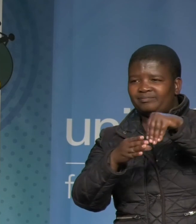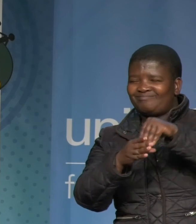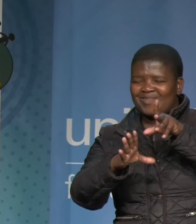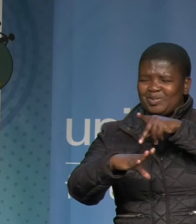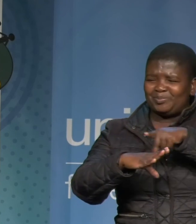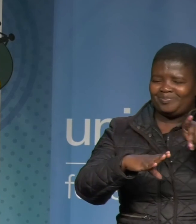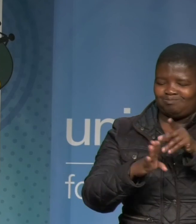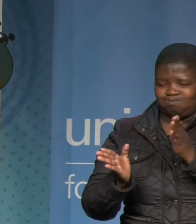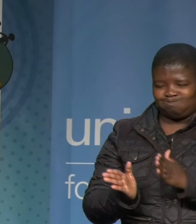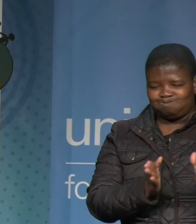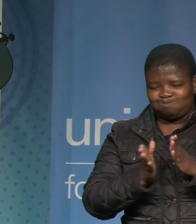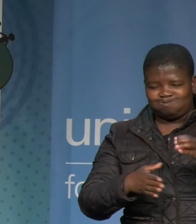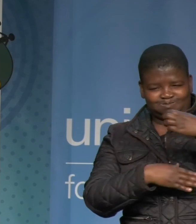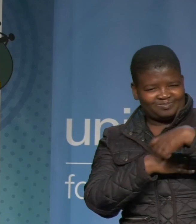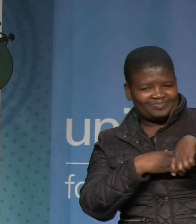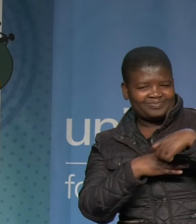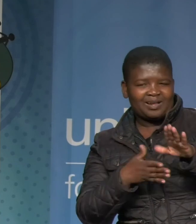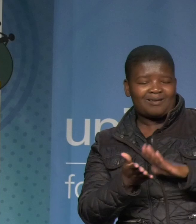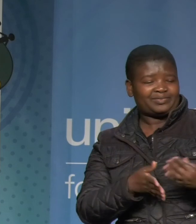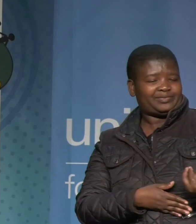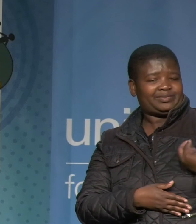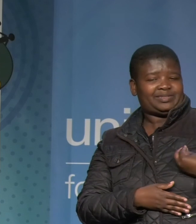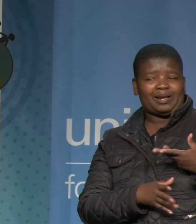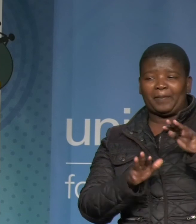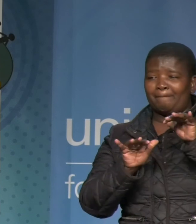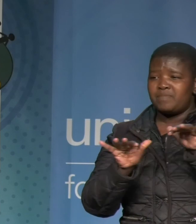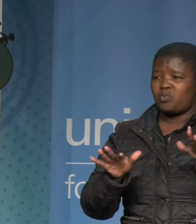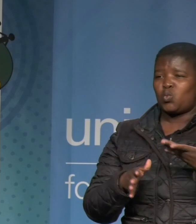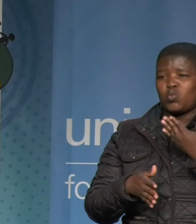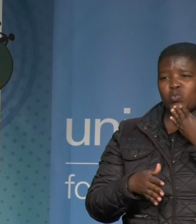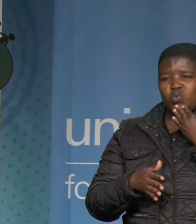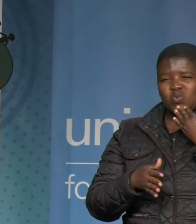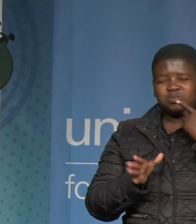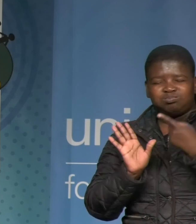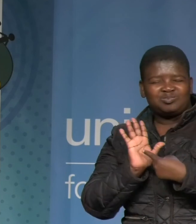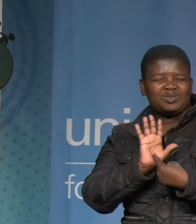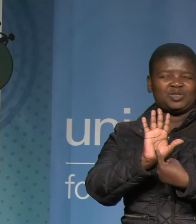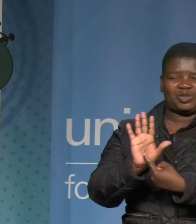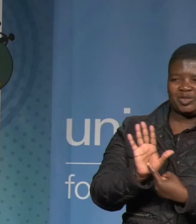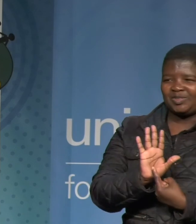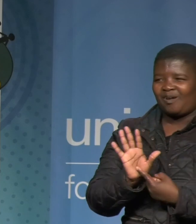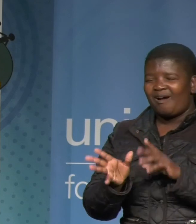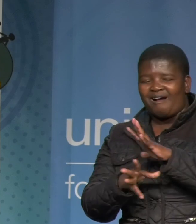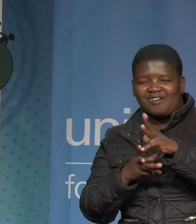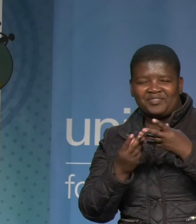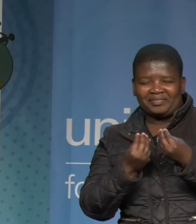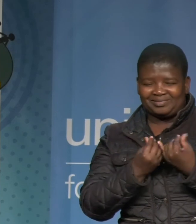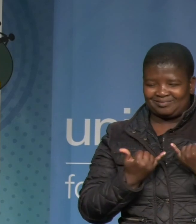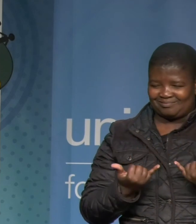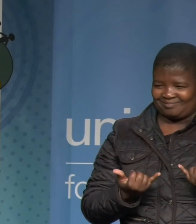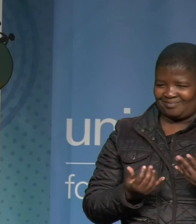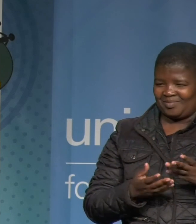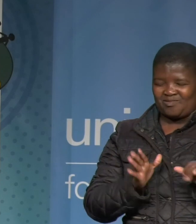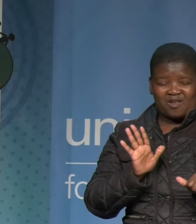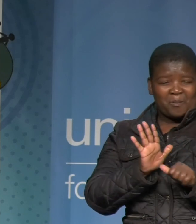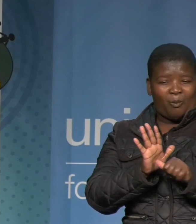and organizing of this conference and, of course, the young people who just demonstrated repeatedly throughout the last few days why it is that it's